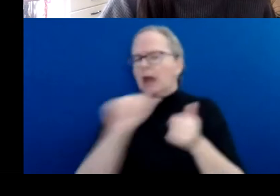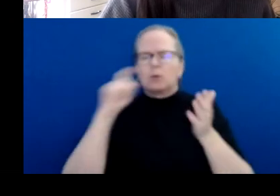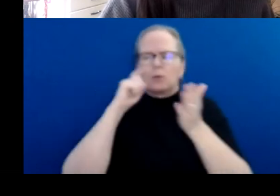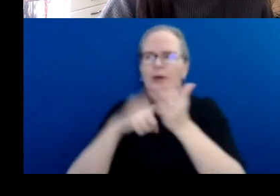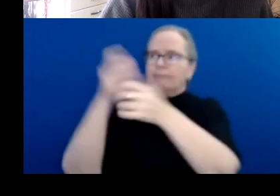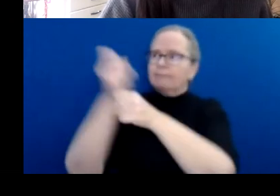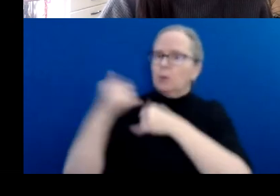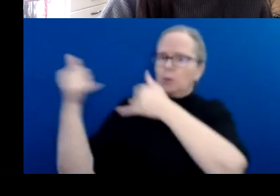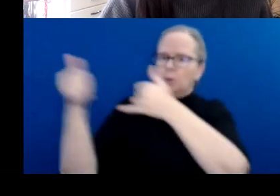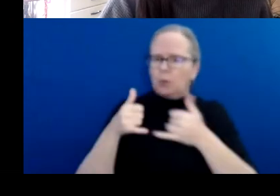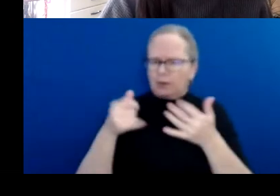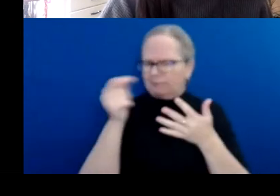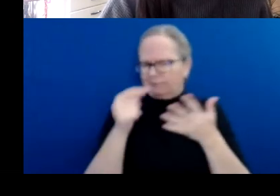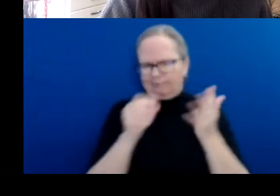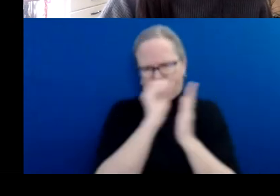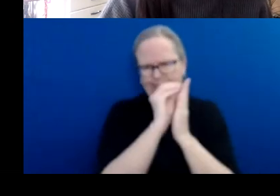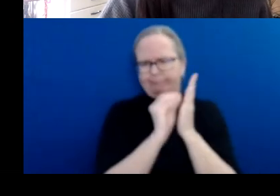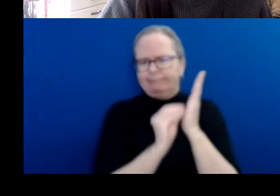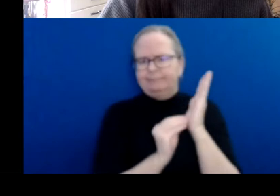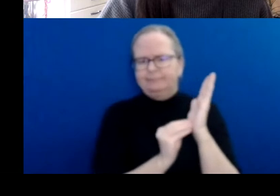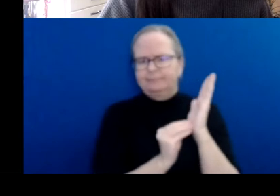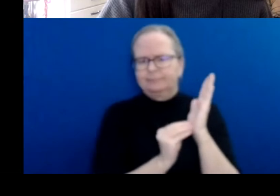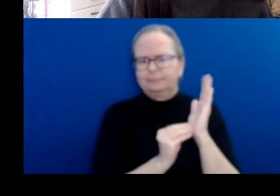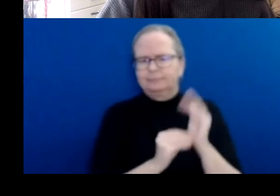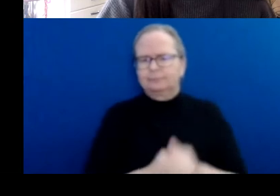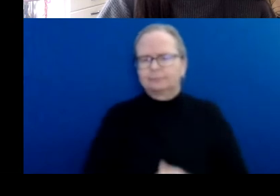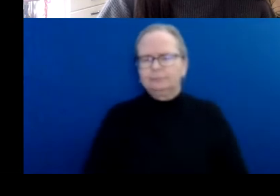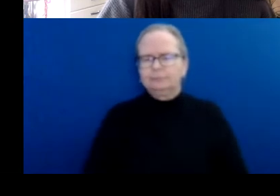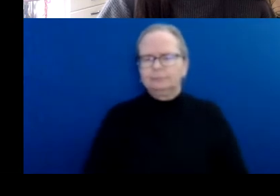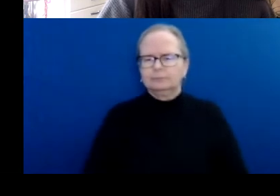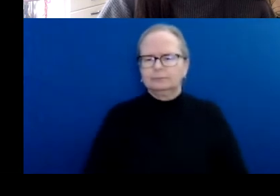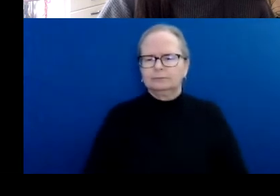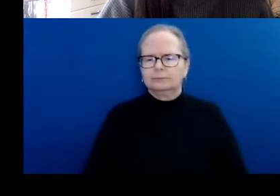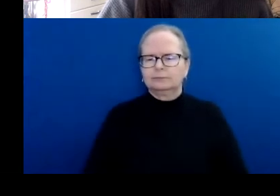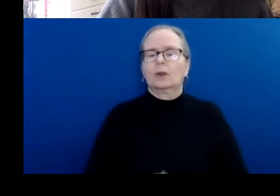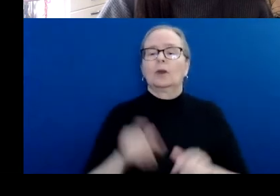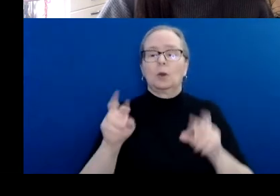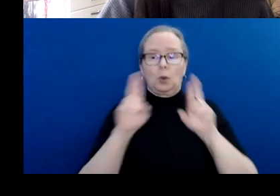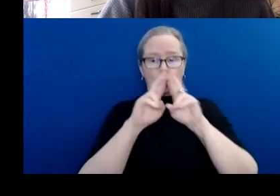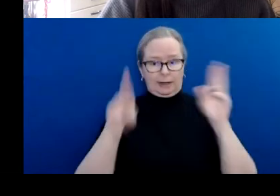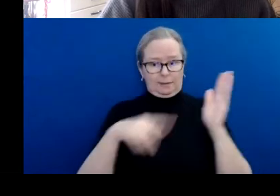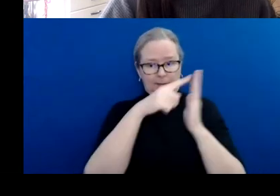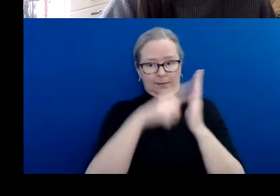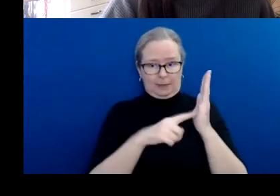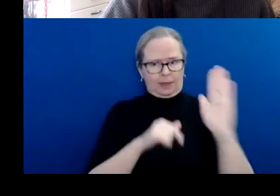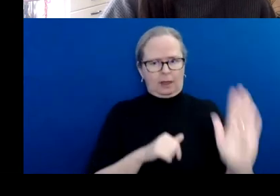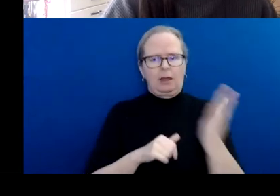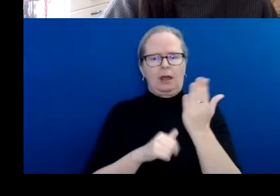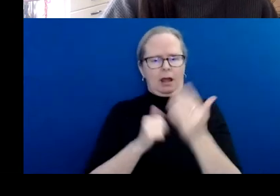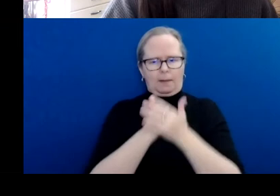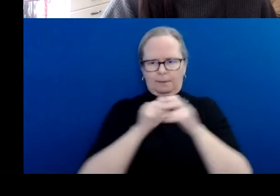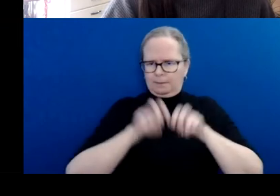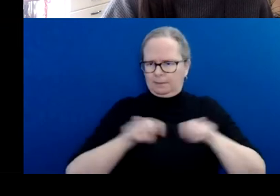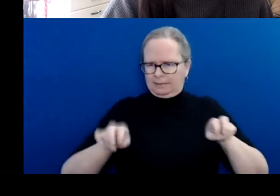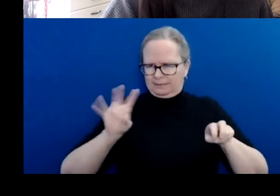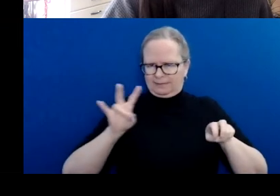A resume or CV can be a helpful tool for assessors to view alongside your artistic